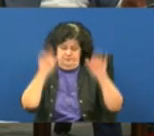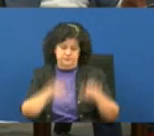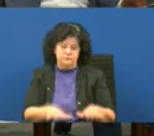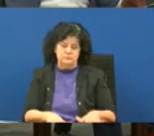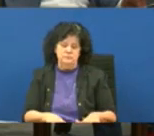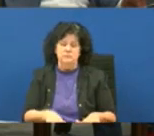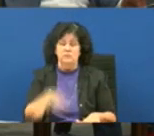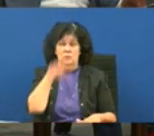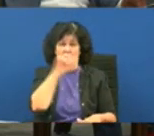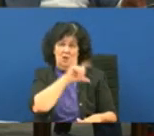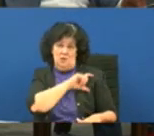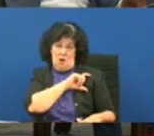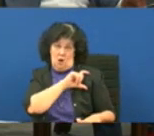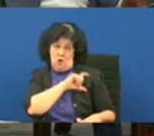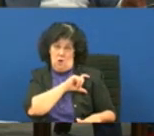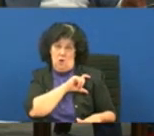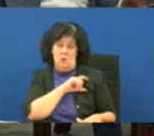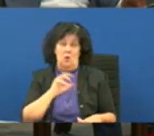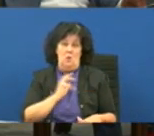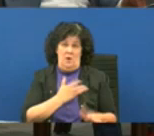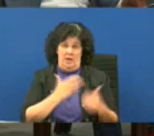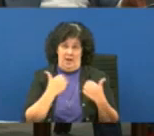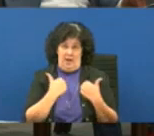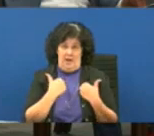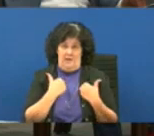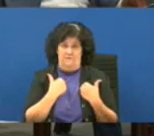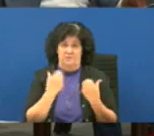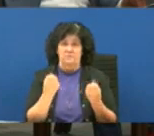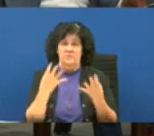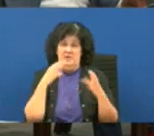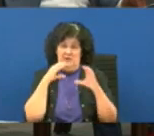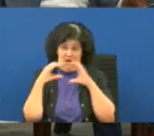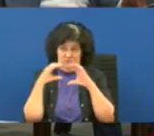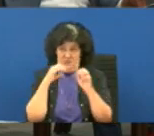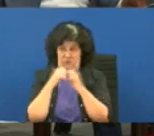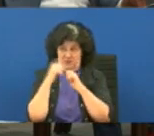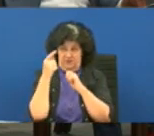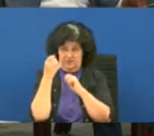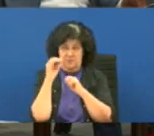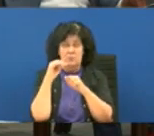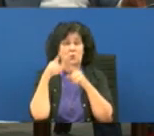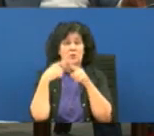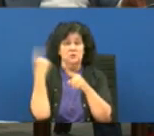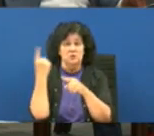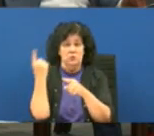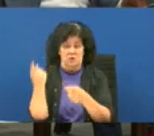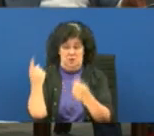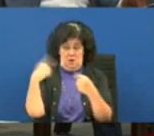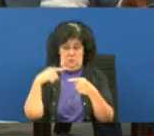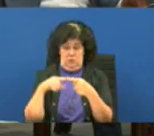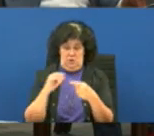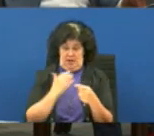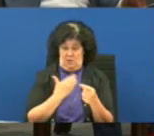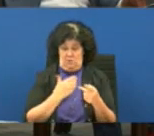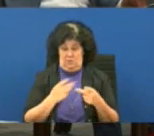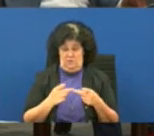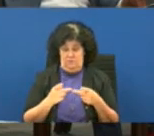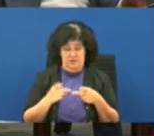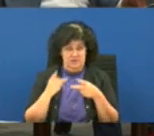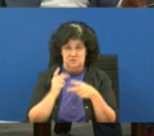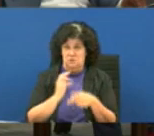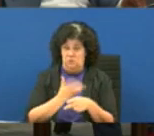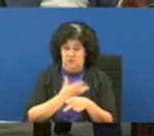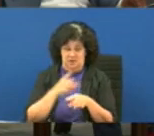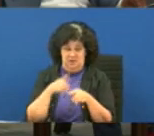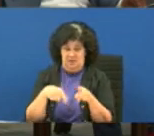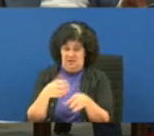thing about that law enforcement um and we've had multiple conversations with them when someone comes to the facility we cannot get